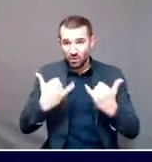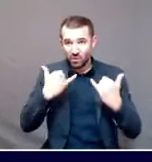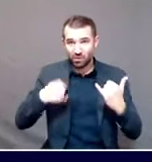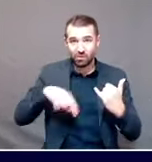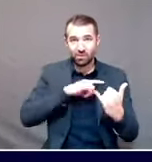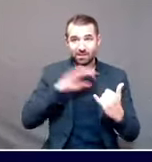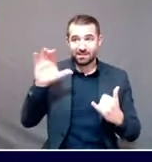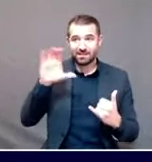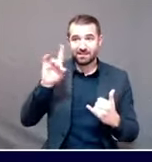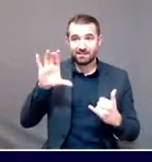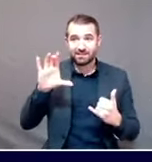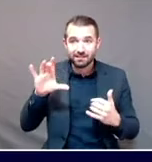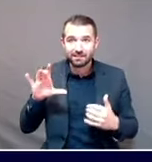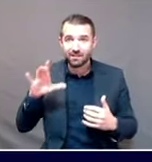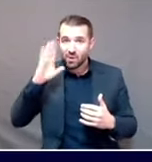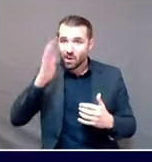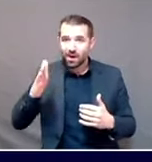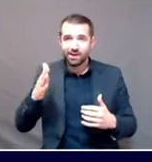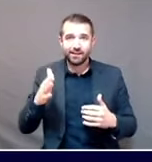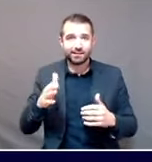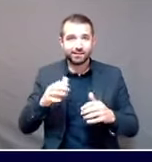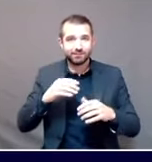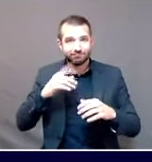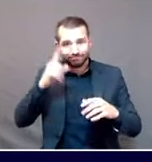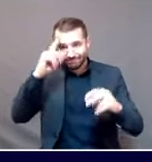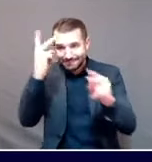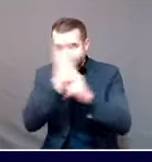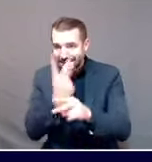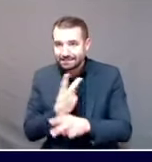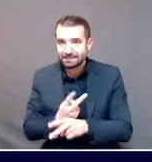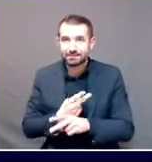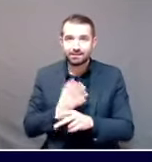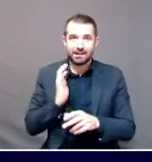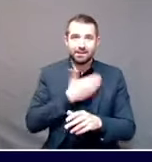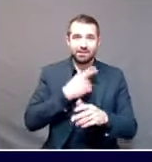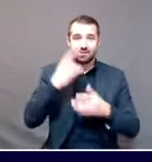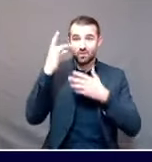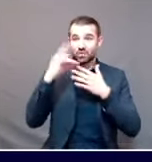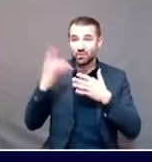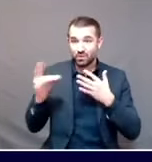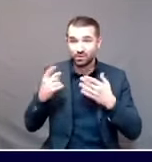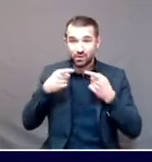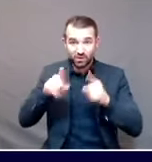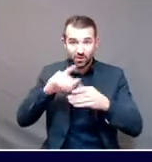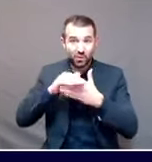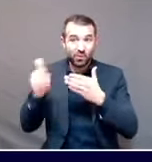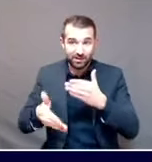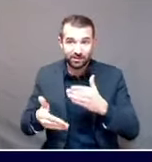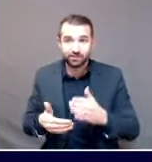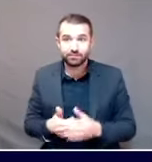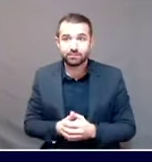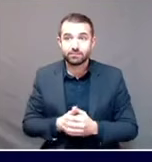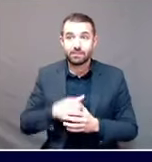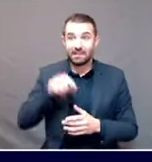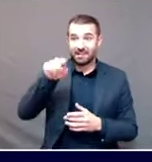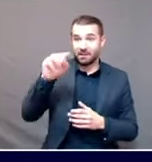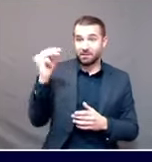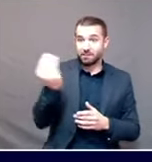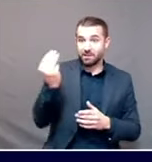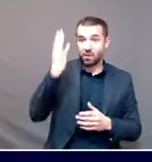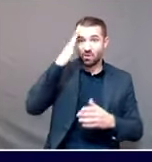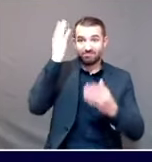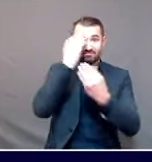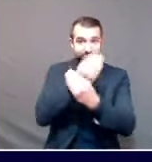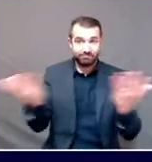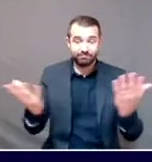choices. We're going to be working on those all weekend, and I'll have more updates for you on all of that on Monday. But in the meantime, as